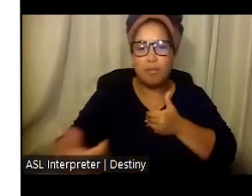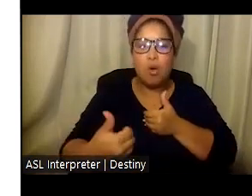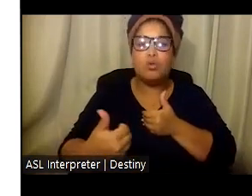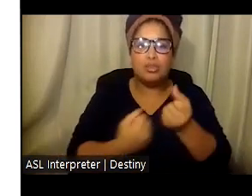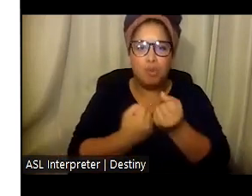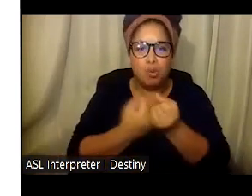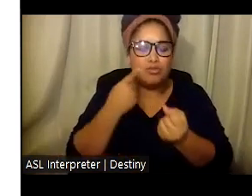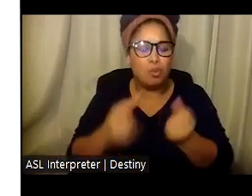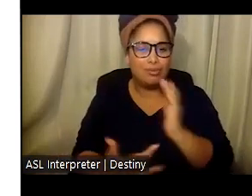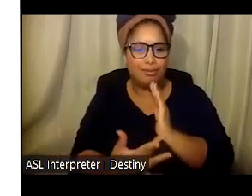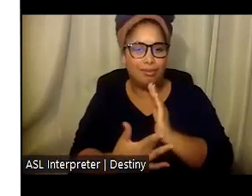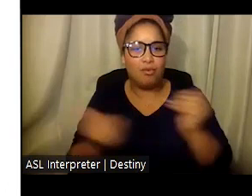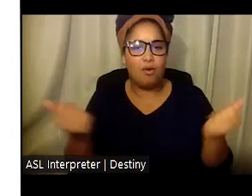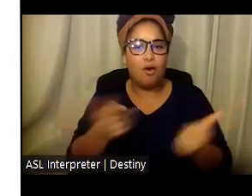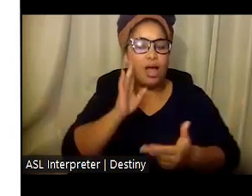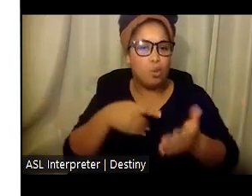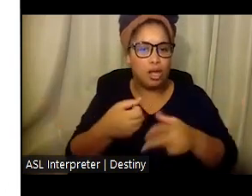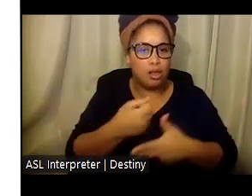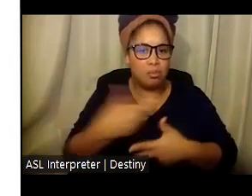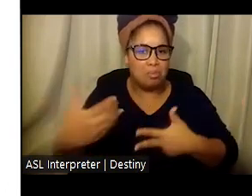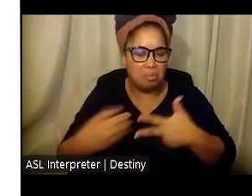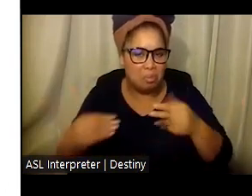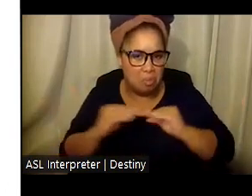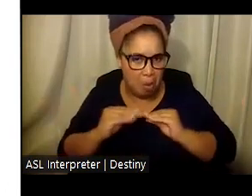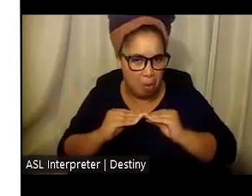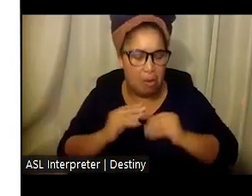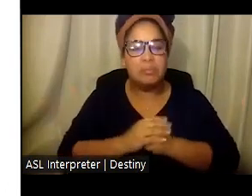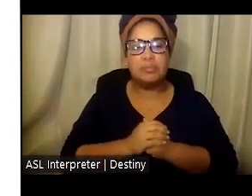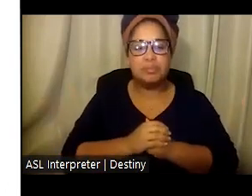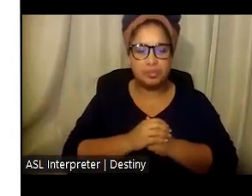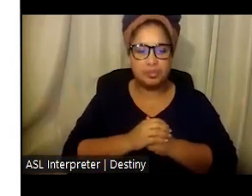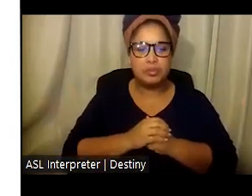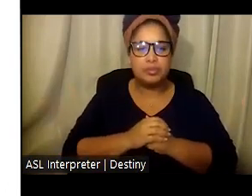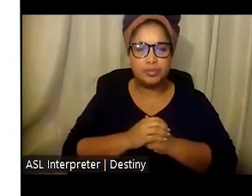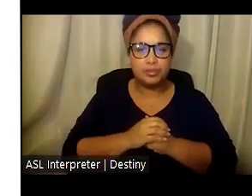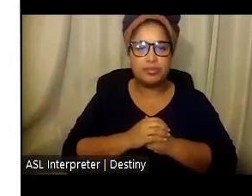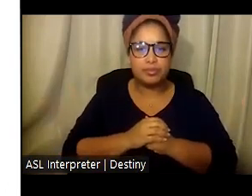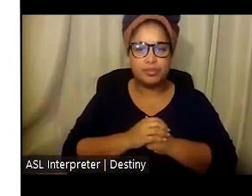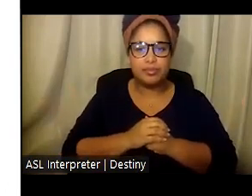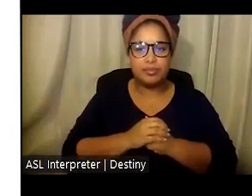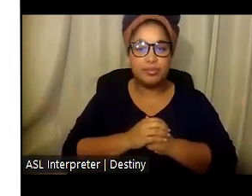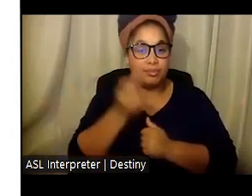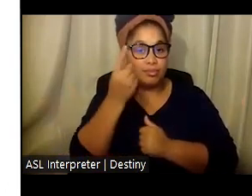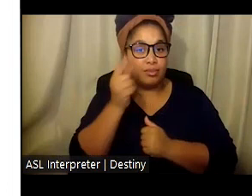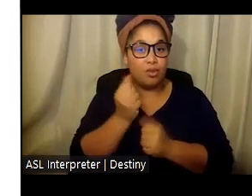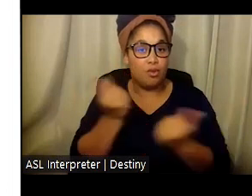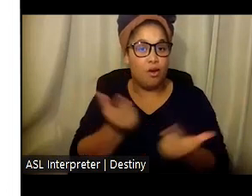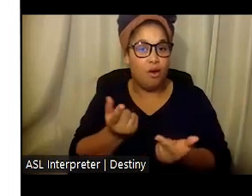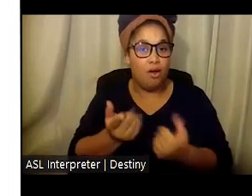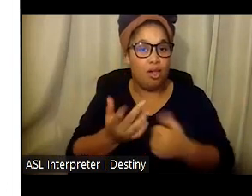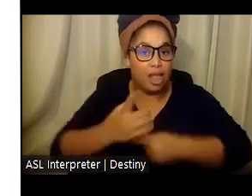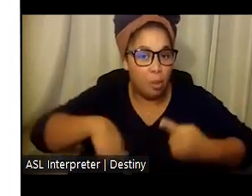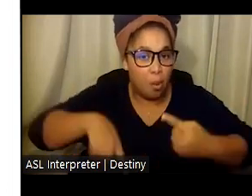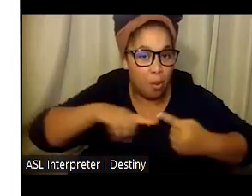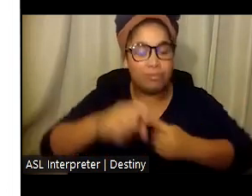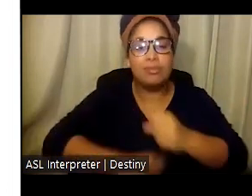Each of which I will cover in a bit more detail on the next few slides, and all are anticipated to be available by the summer